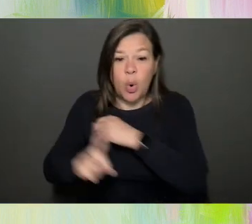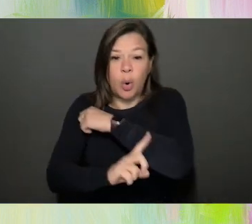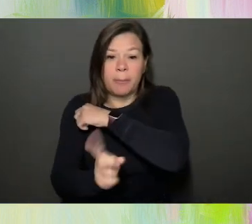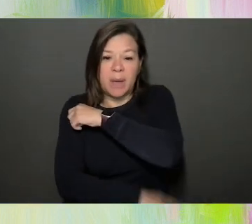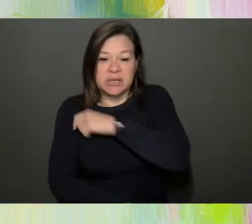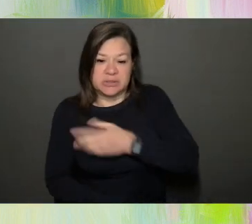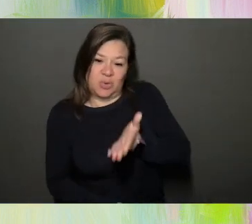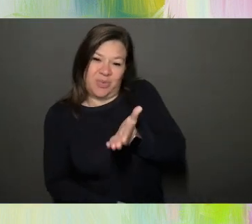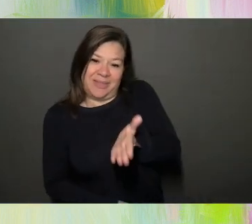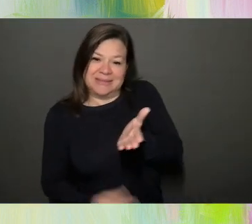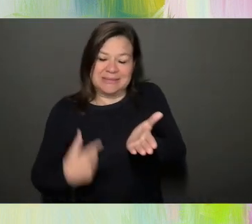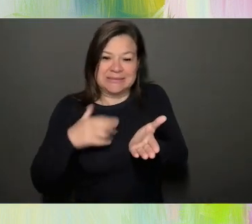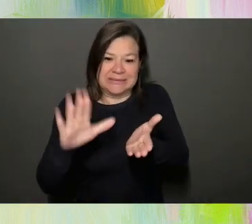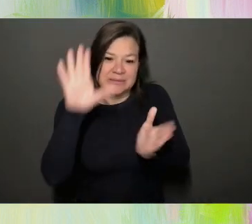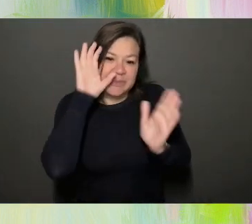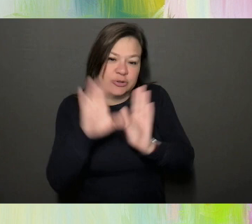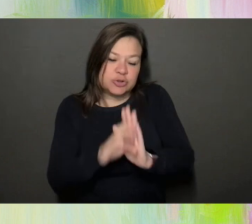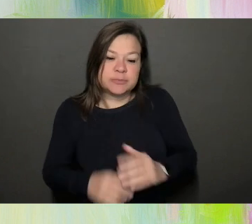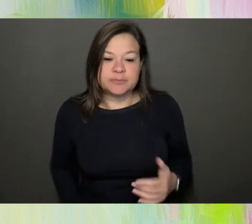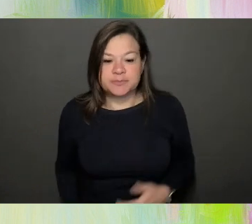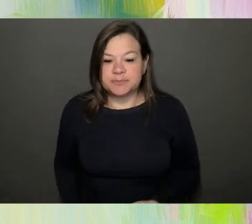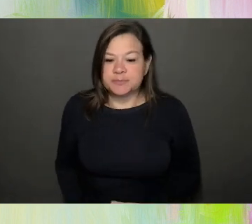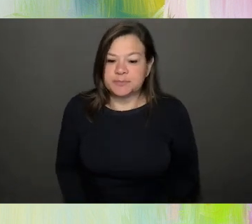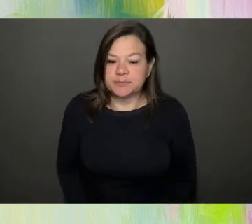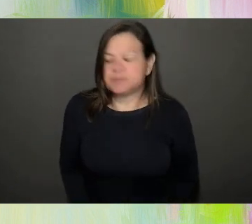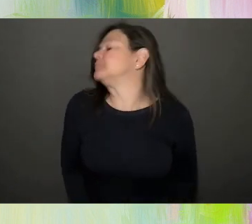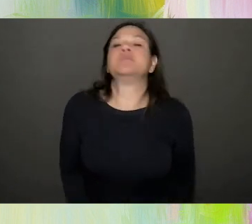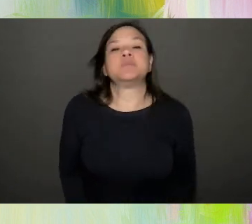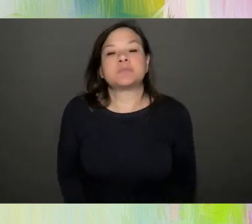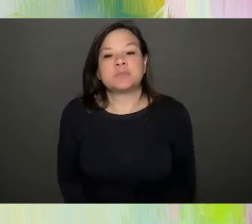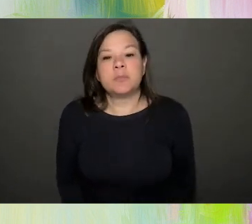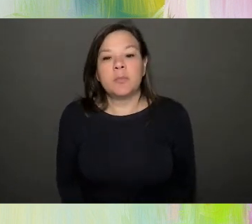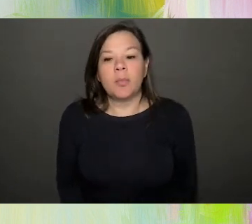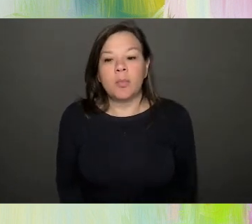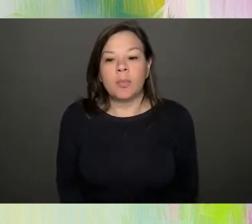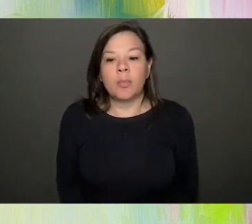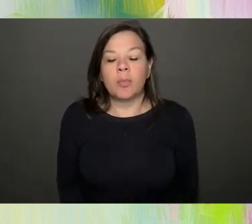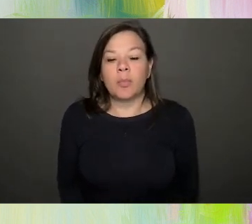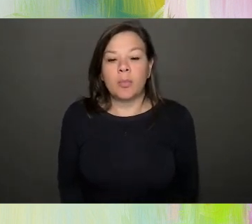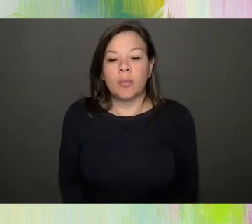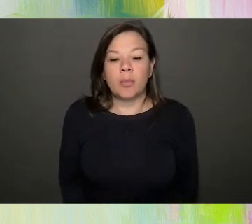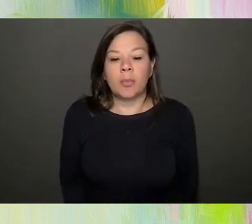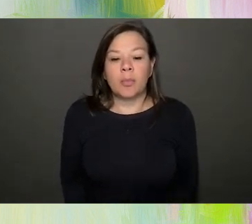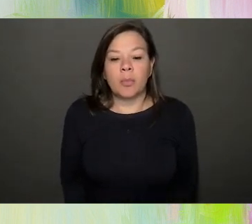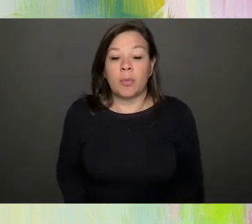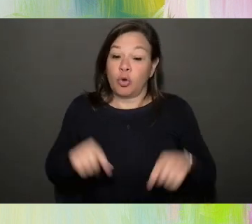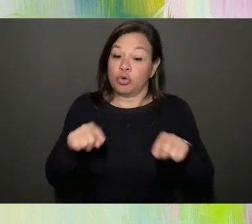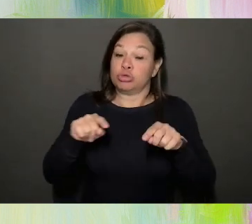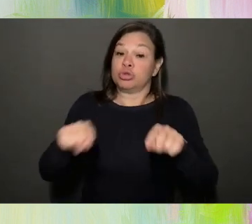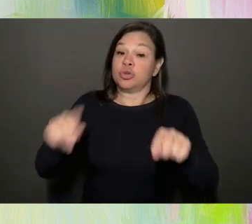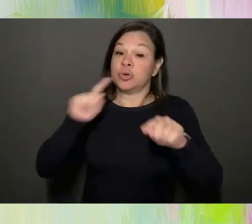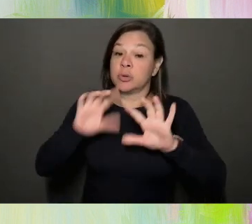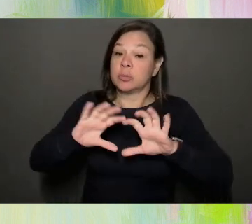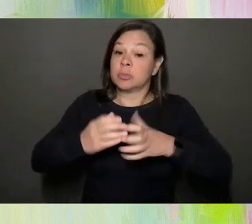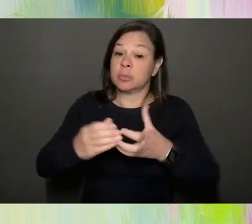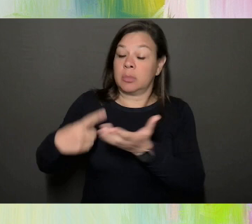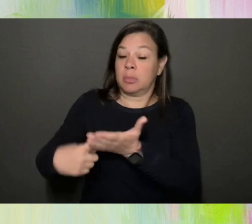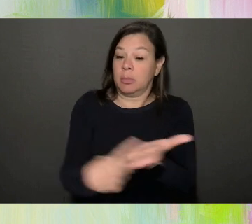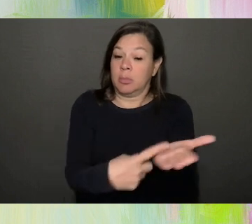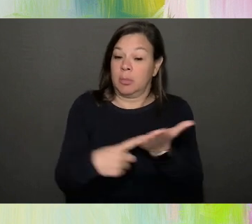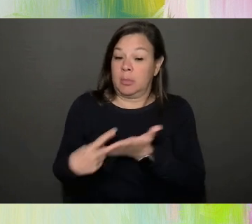important. But now let's move on to during the discussions, they decided that they really wanted to